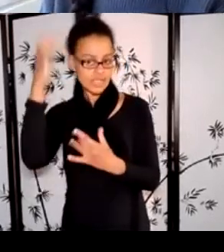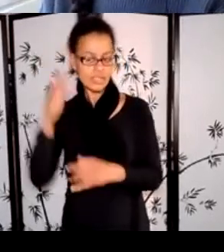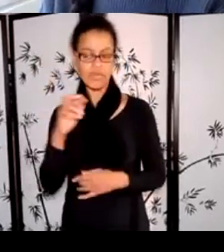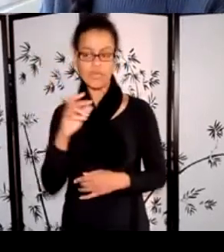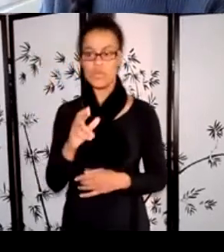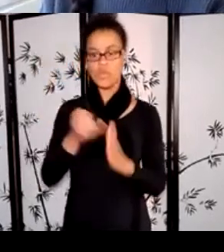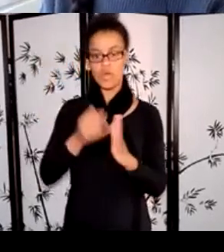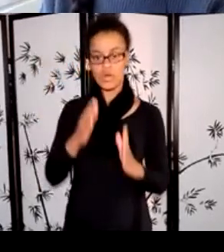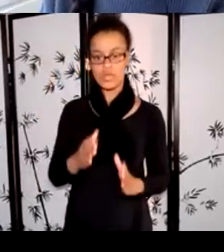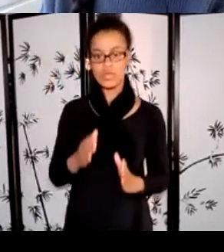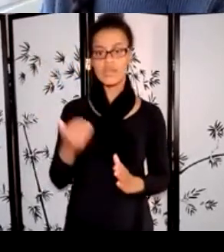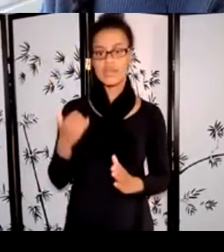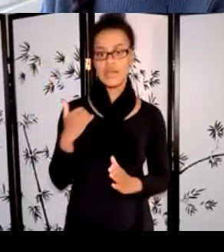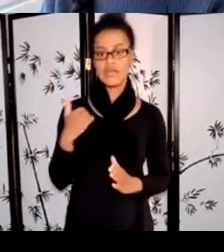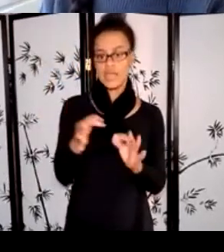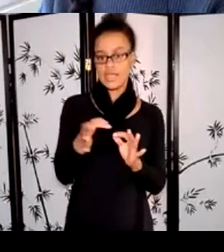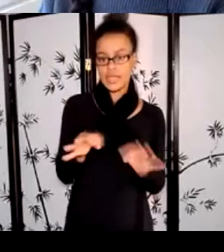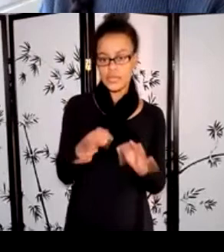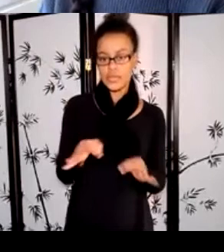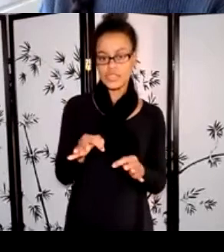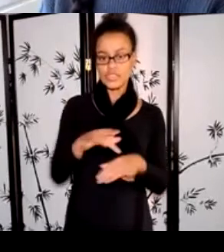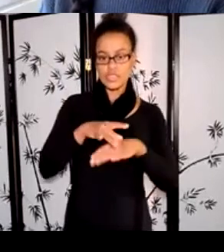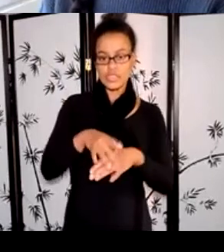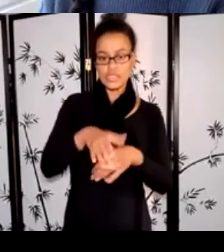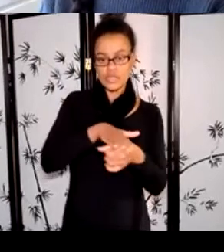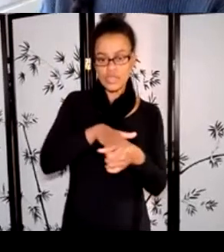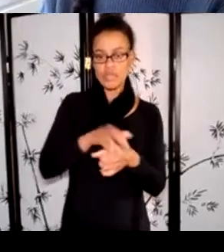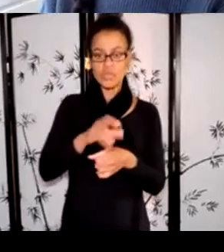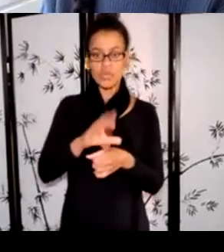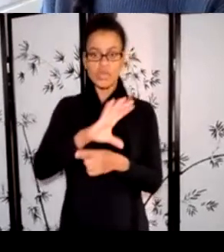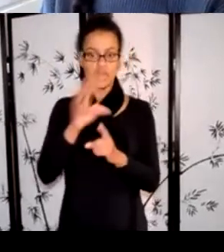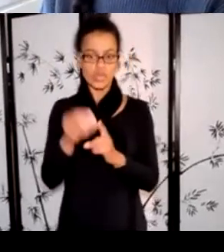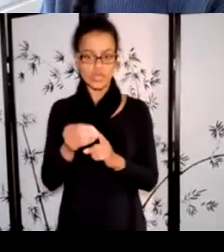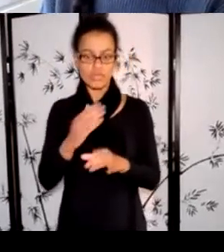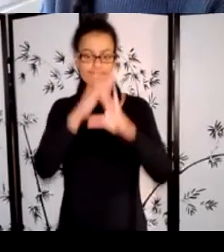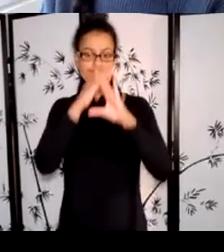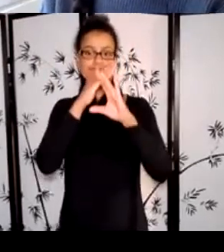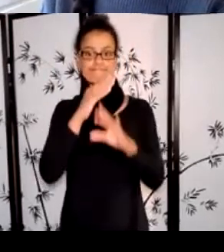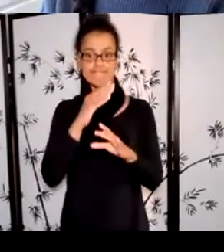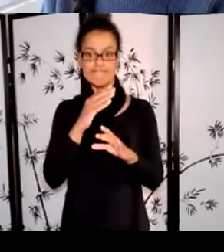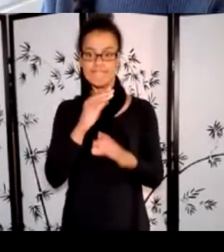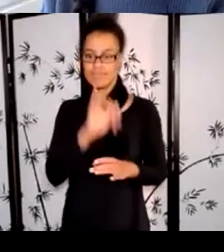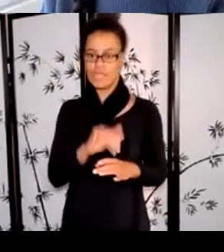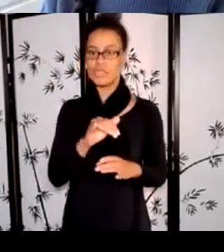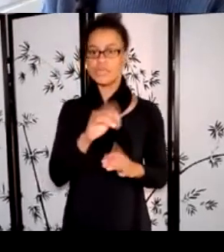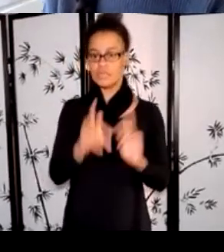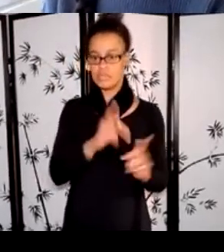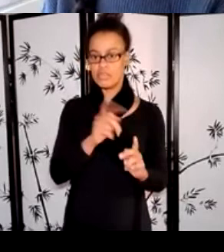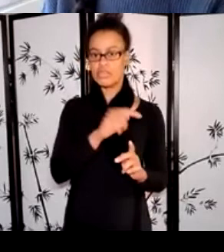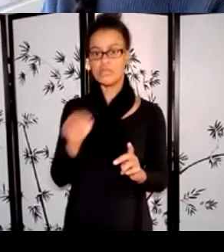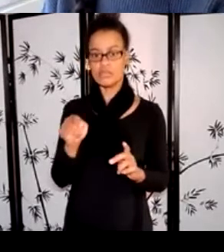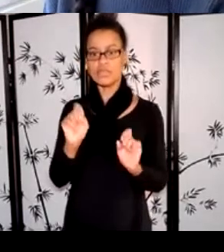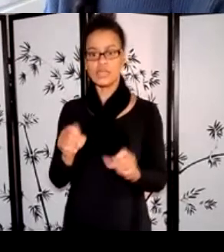geographic, or cultural barriers. And this assistance applies at any stage of the process for activities like reviewing